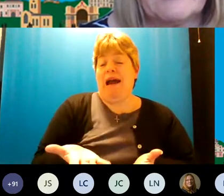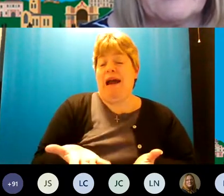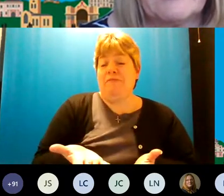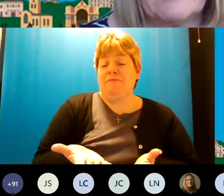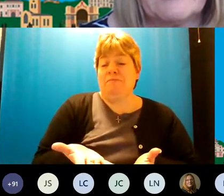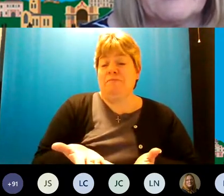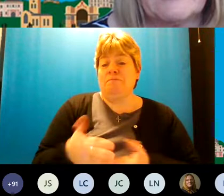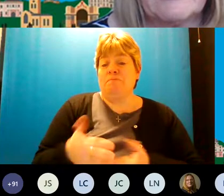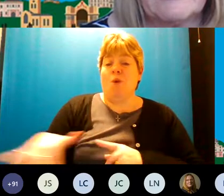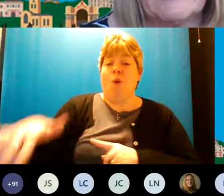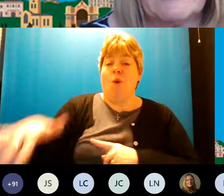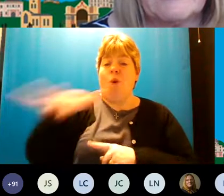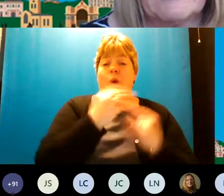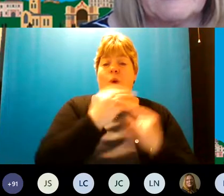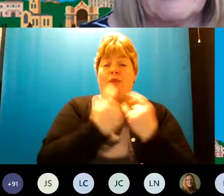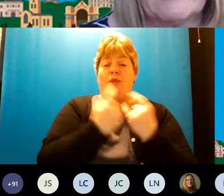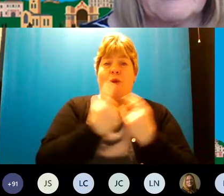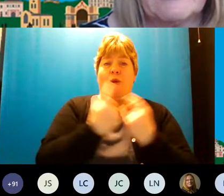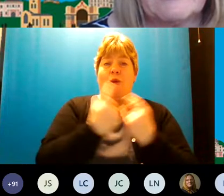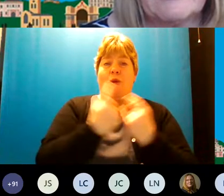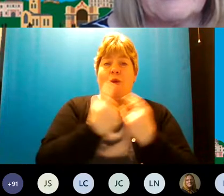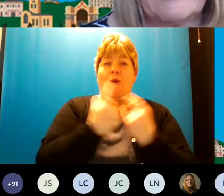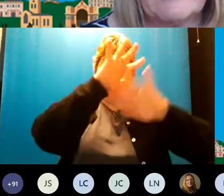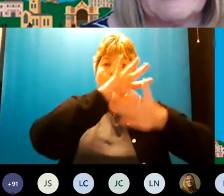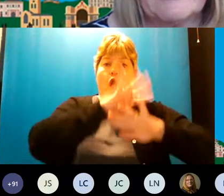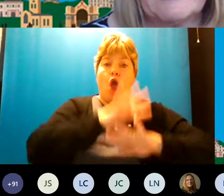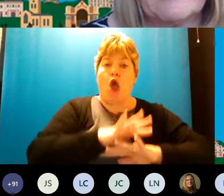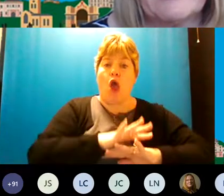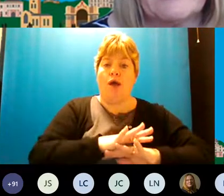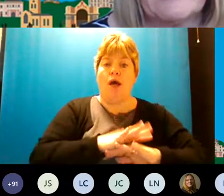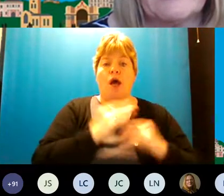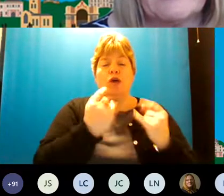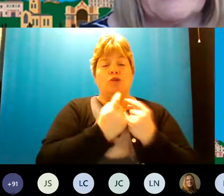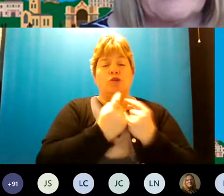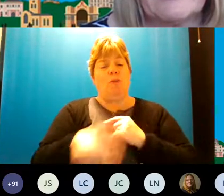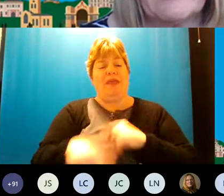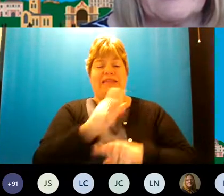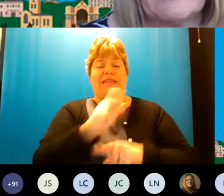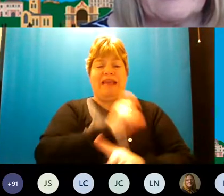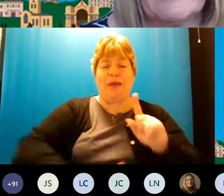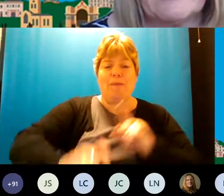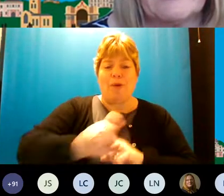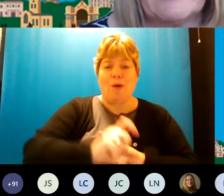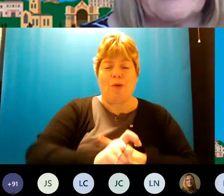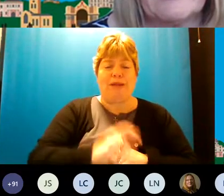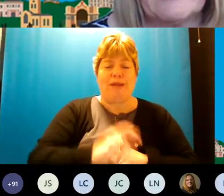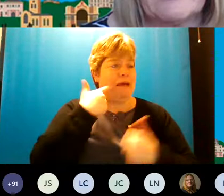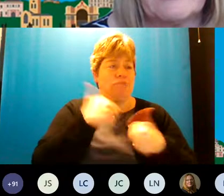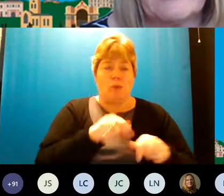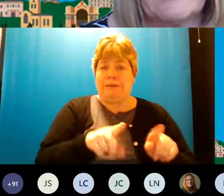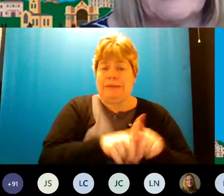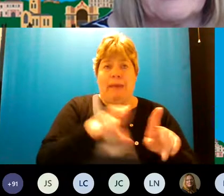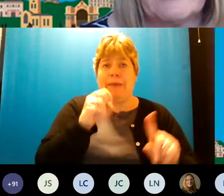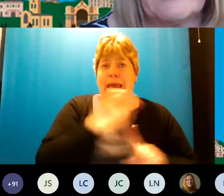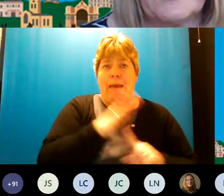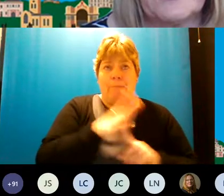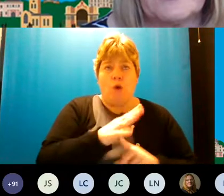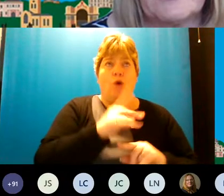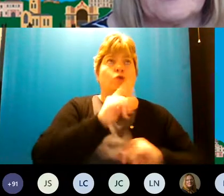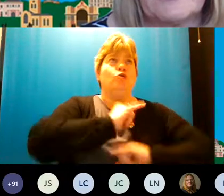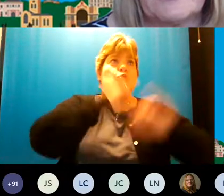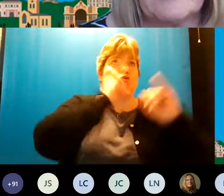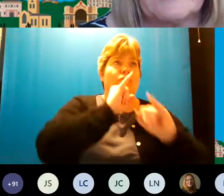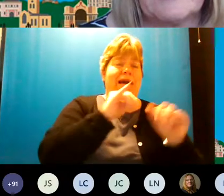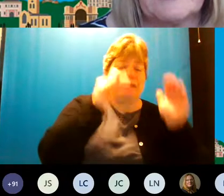all of those kind of things blur together so you know something that's in the community can be just as important to crisis and intensive that